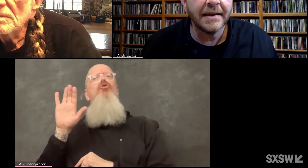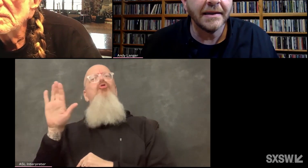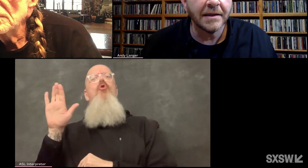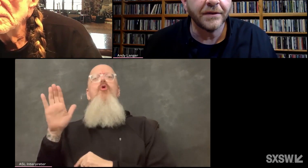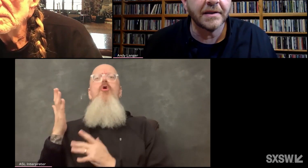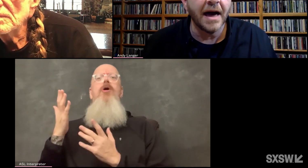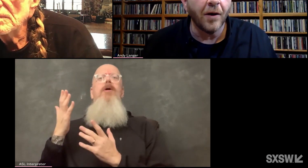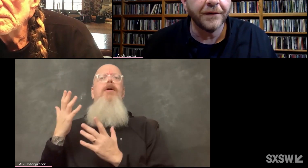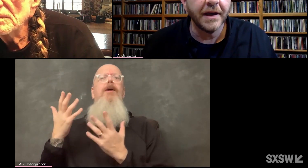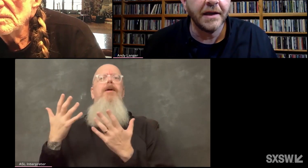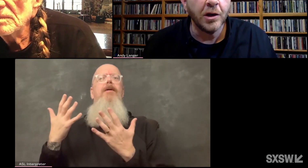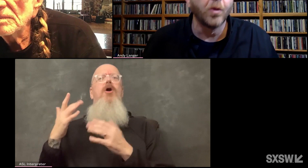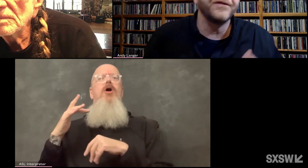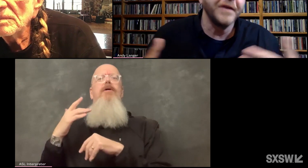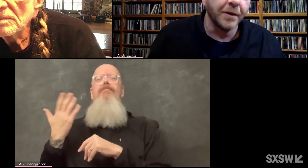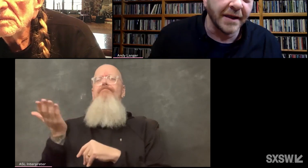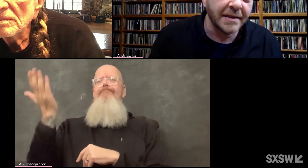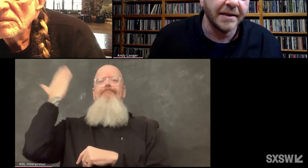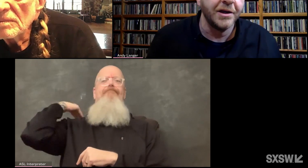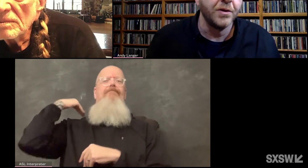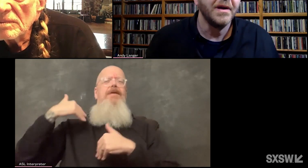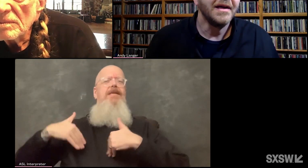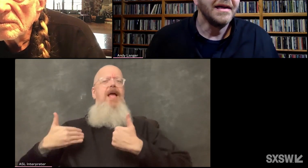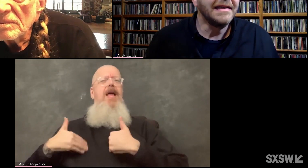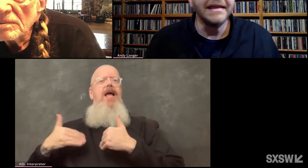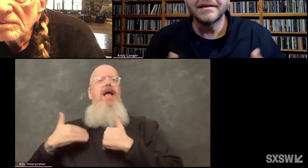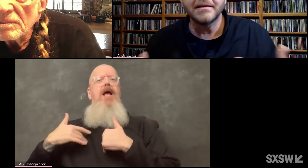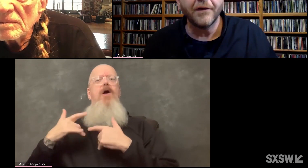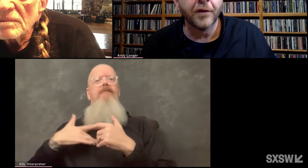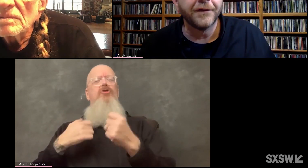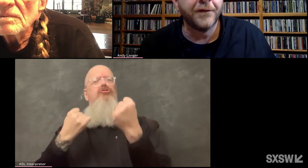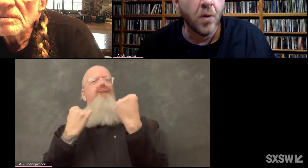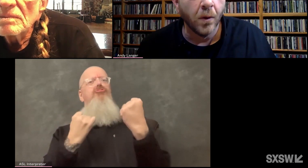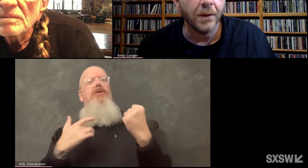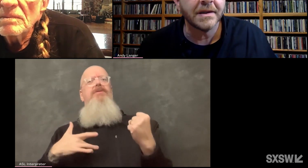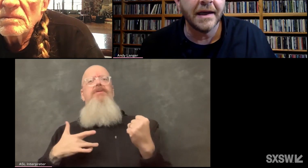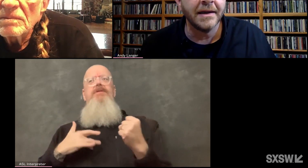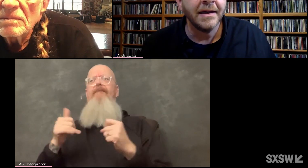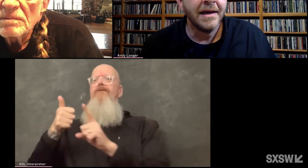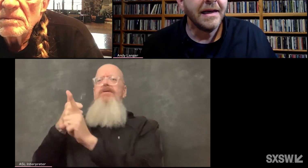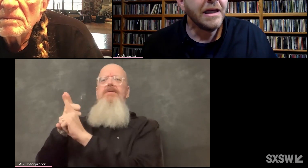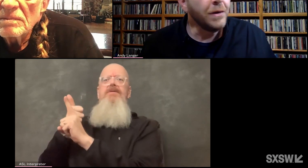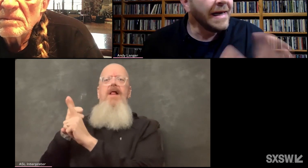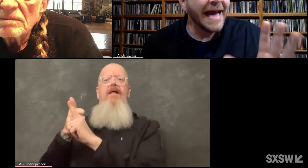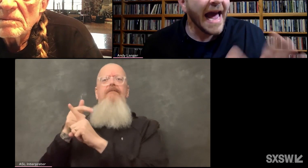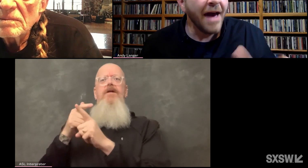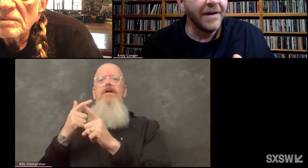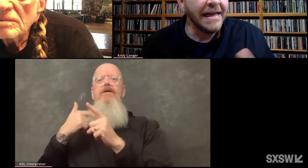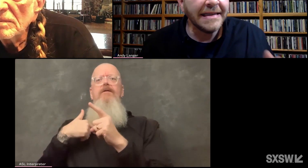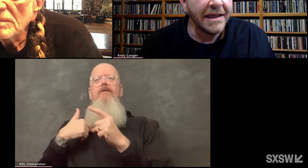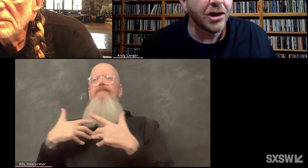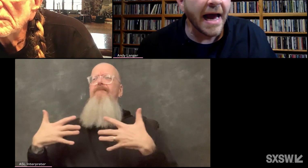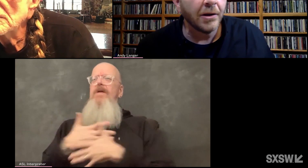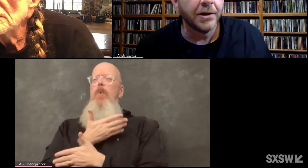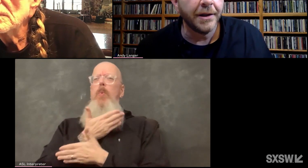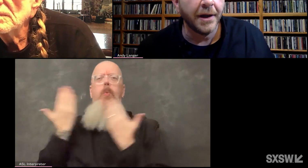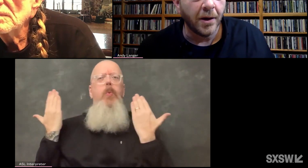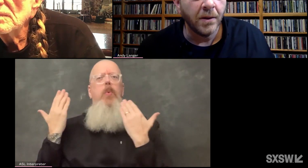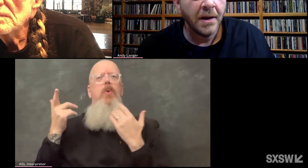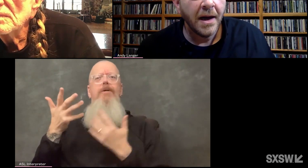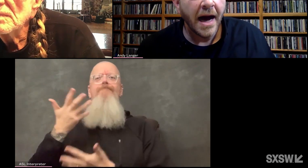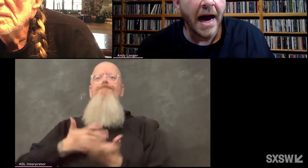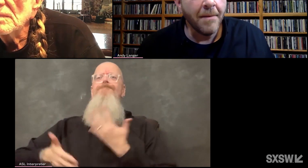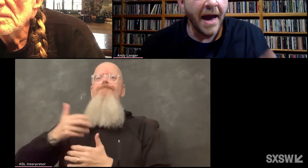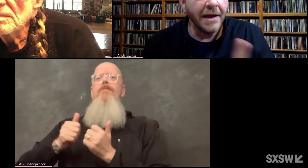sense of self, that you were fearless and you didn't suffer fools and you didn't have an easy childhood,